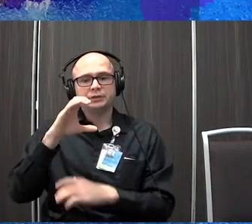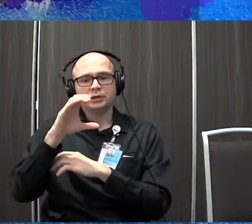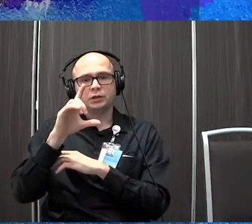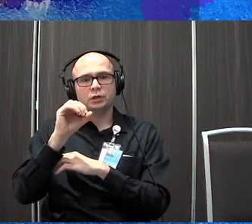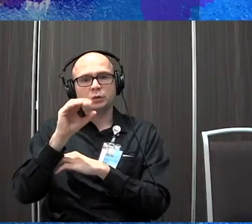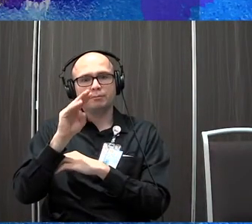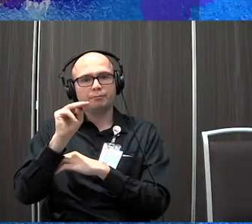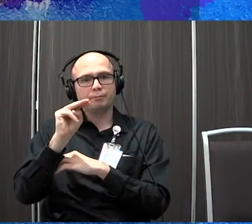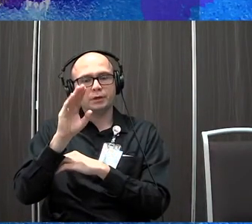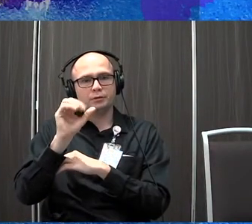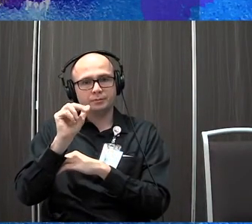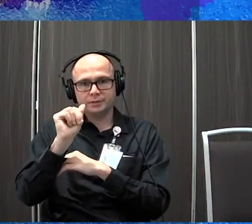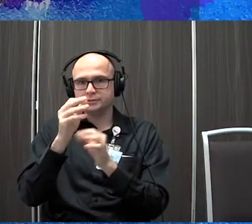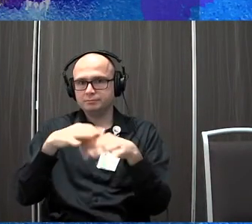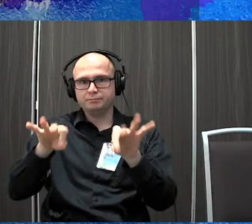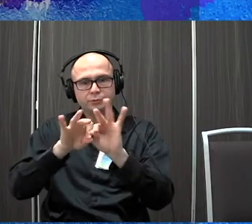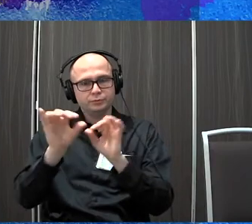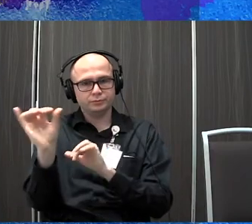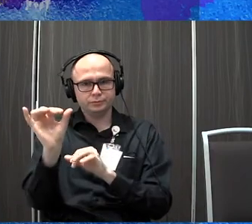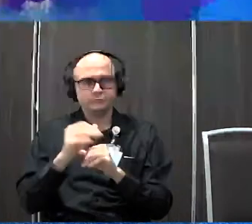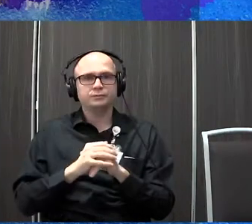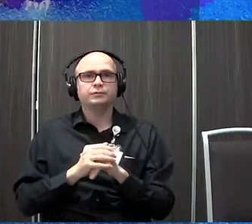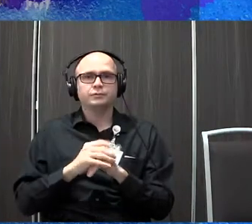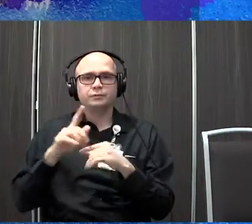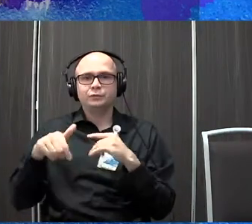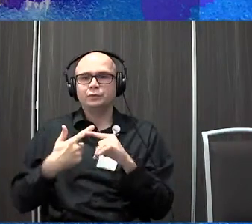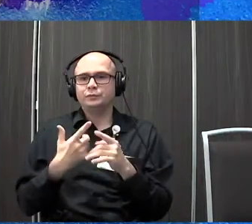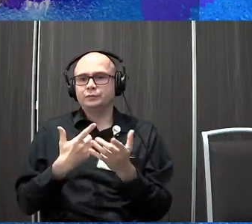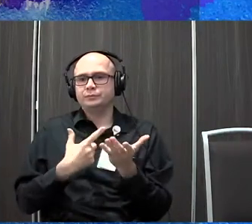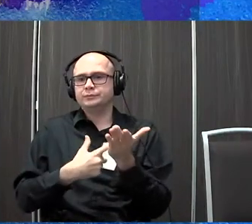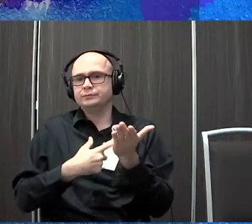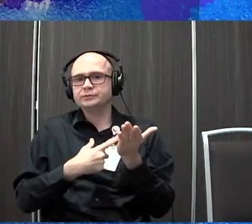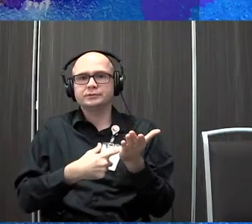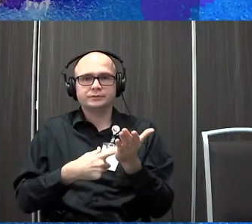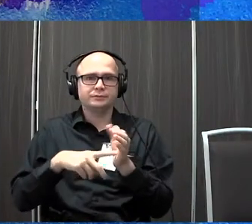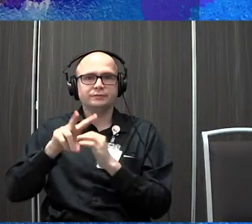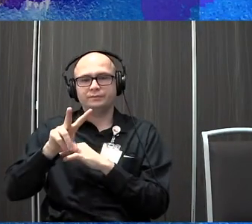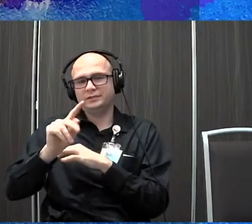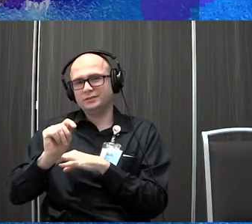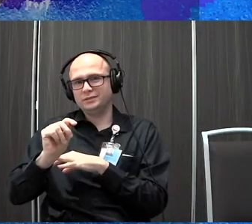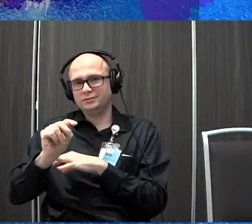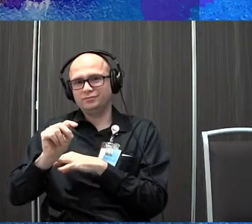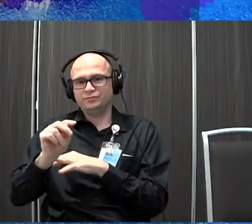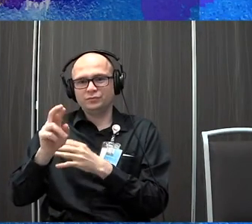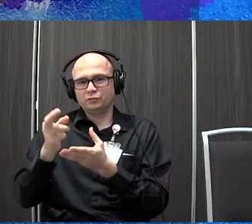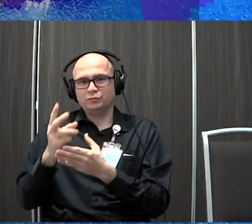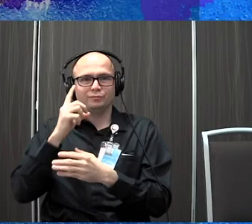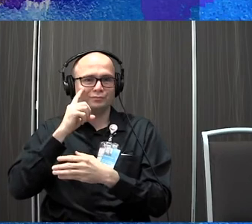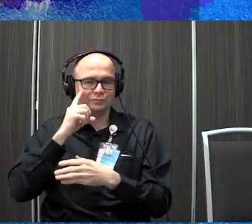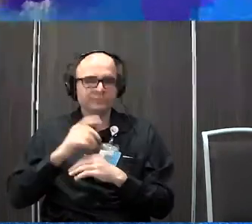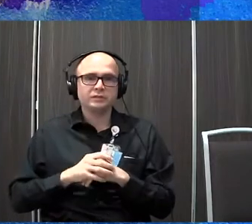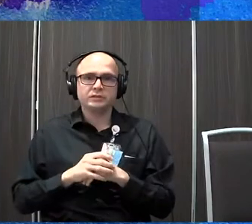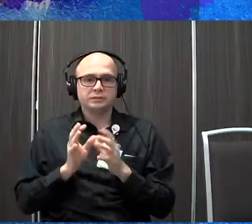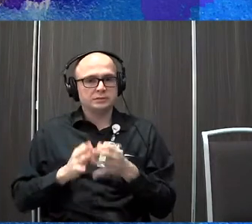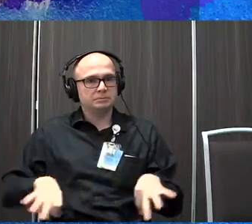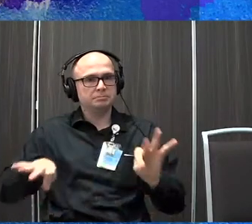acuity issues, we do have to take that into effect as well. When we're talking about this, this vestibular ocular reflex. And so, um, it's important for